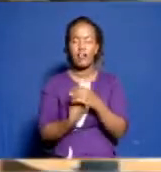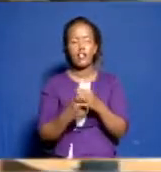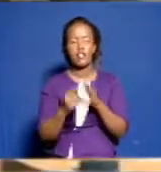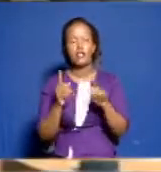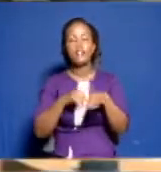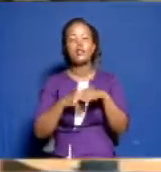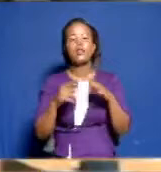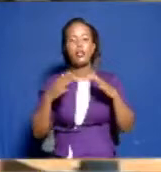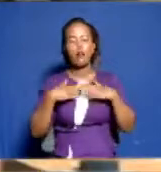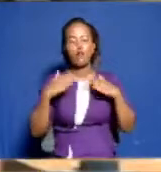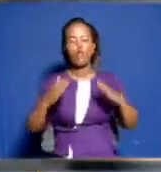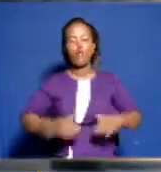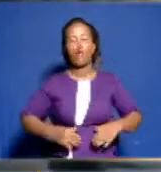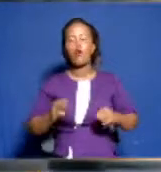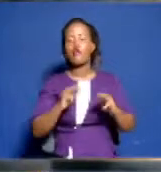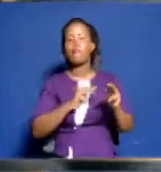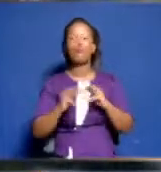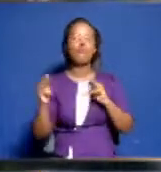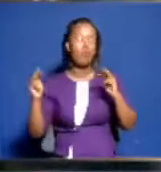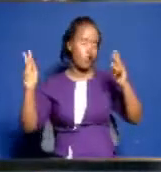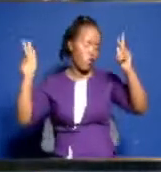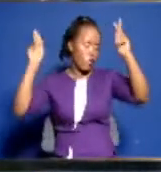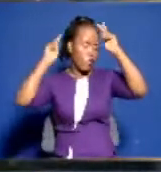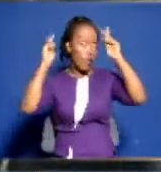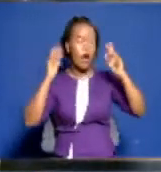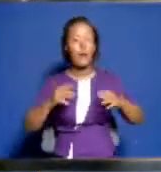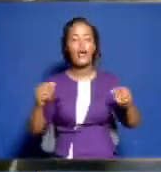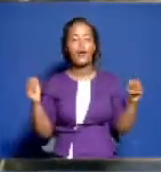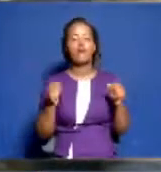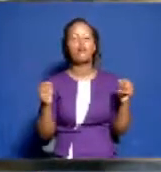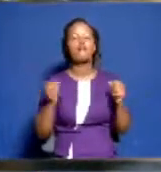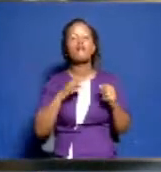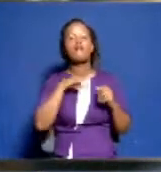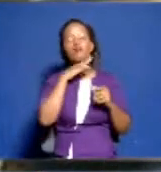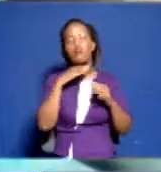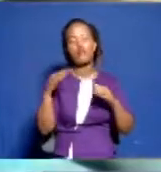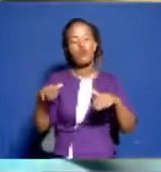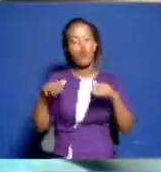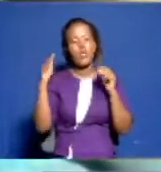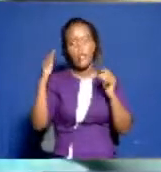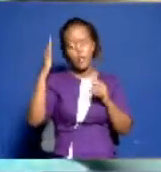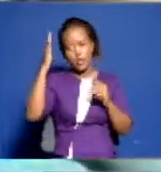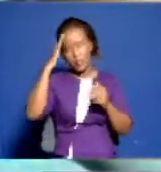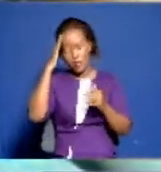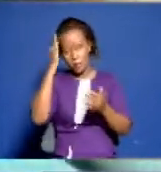being moved to Kakamega Mortuary awaiting identification by relatives.